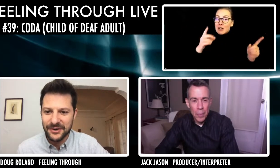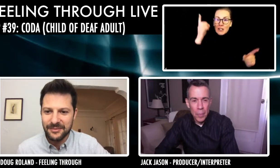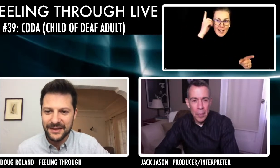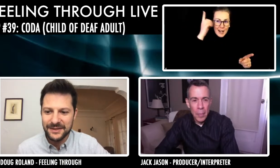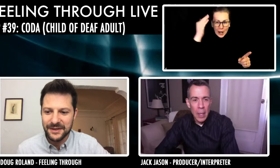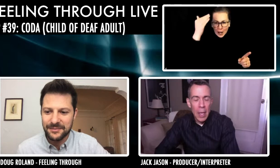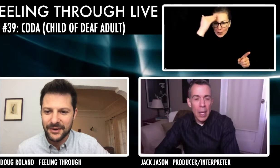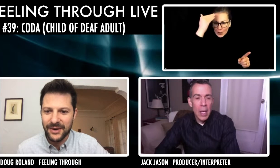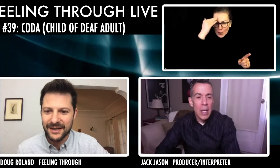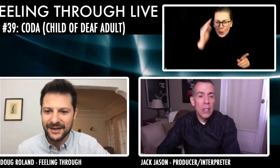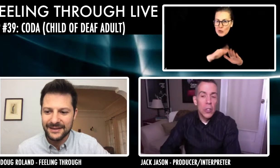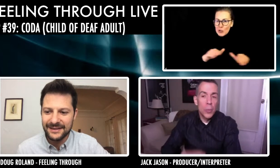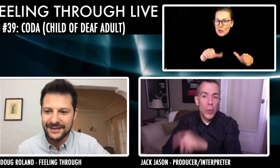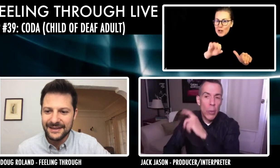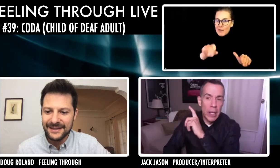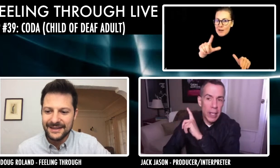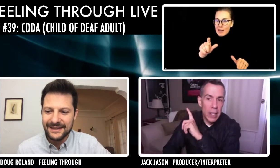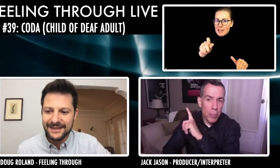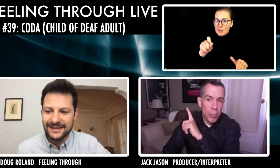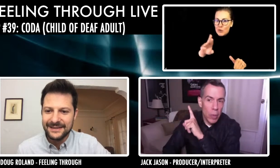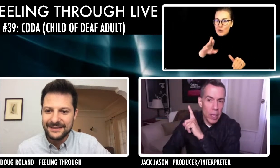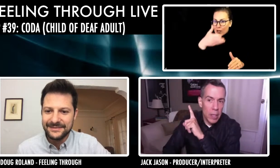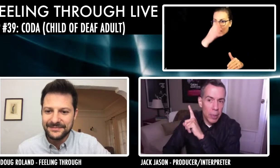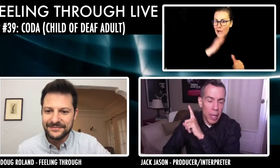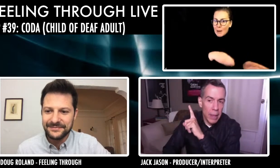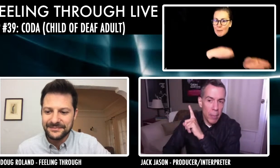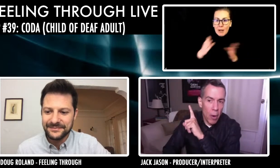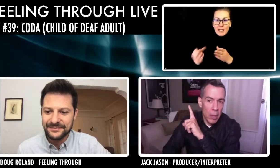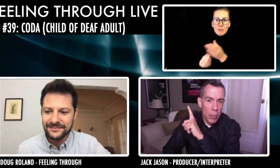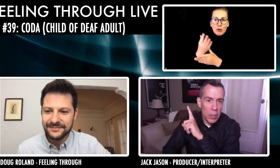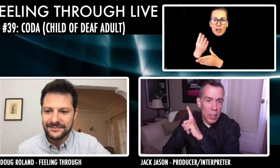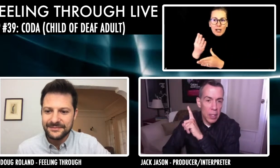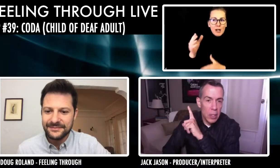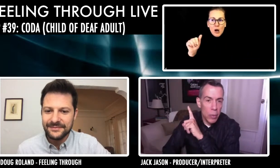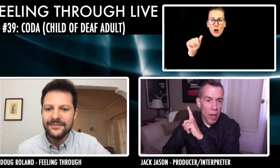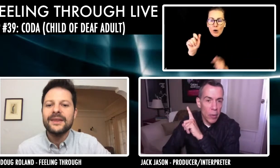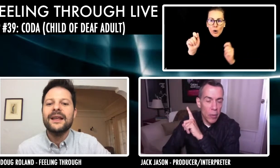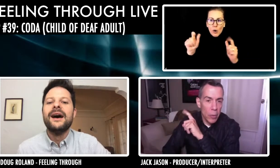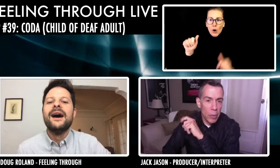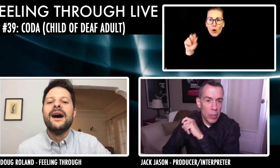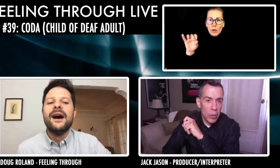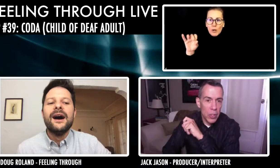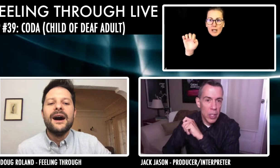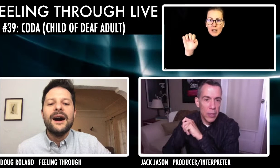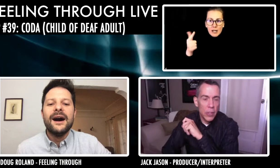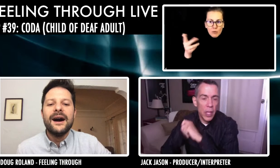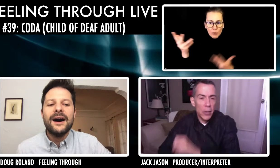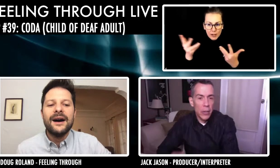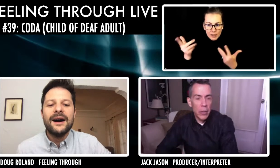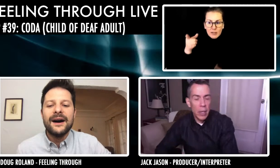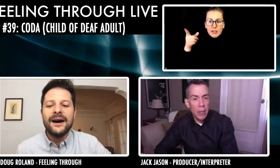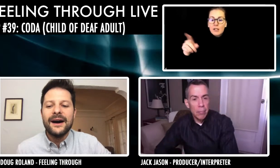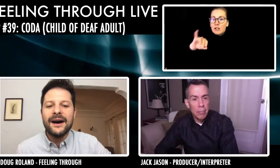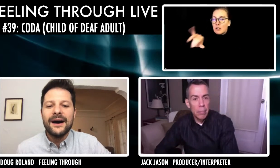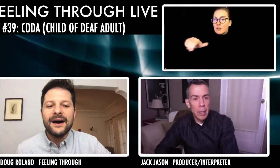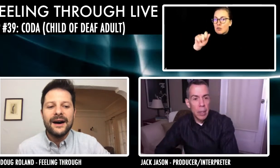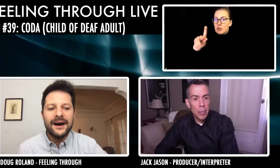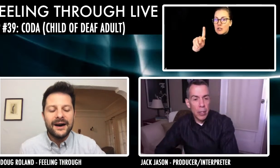what's the story behind the Spring Awakening? Spring Awakening is a Broadway play that Marley was in. It's a revival of the original Steven Sater